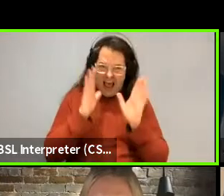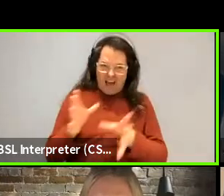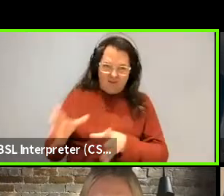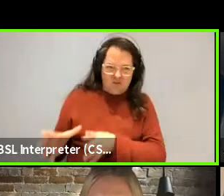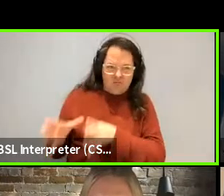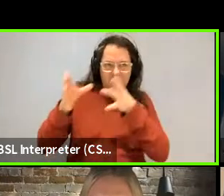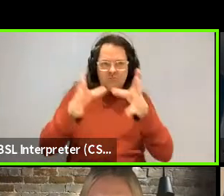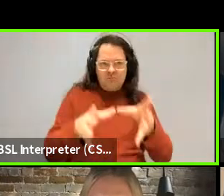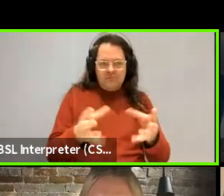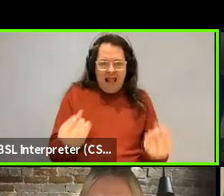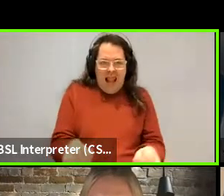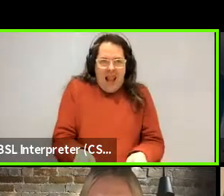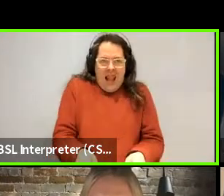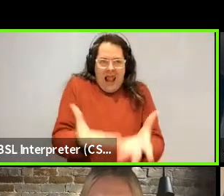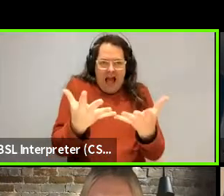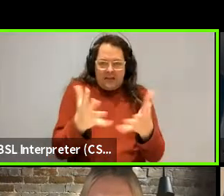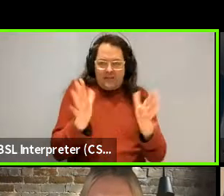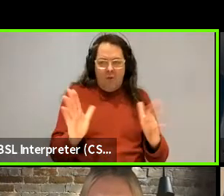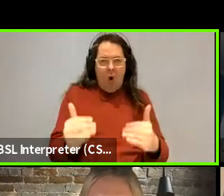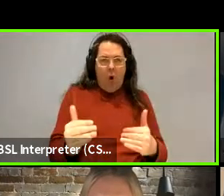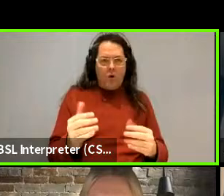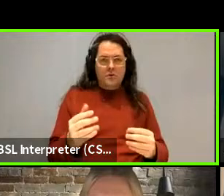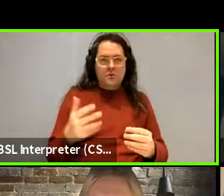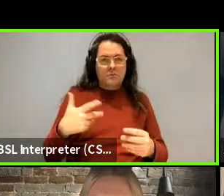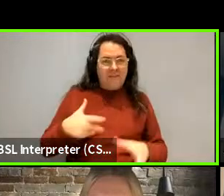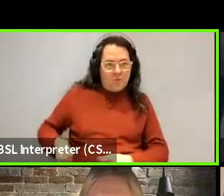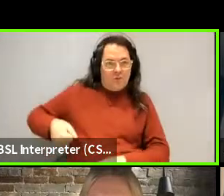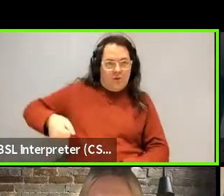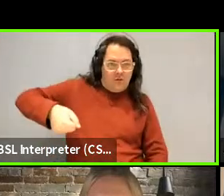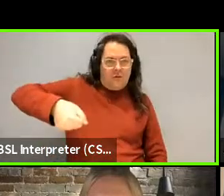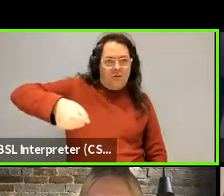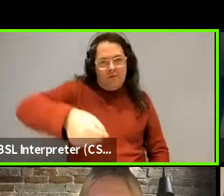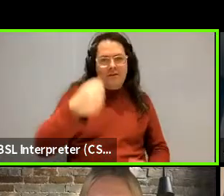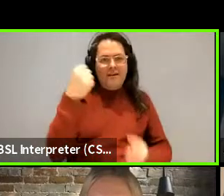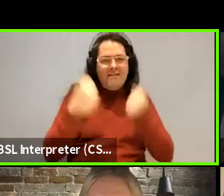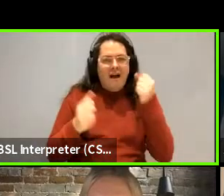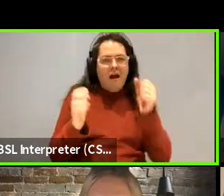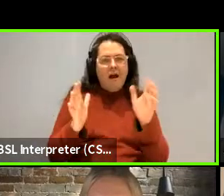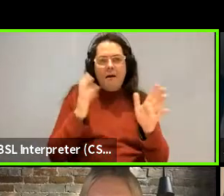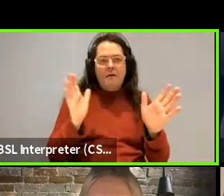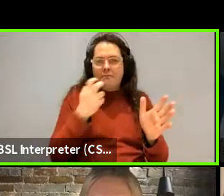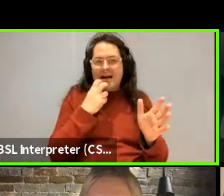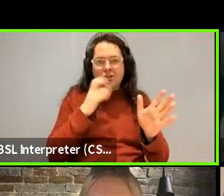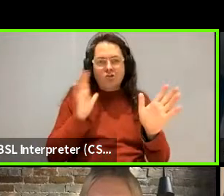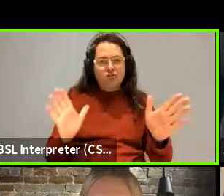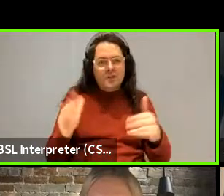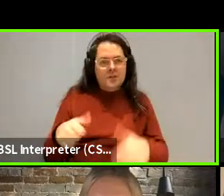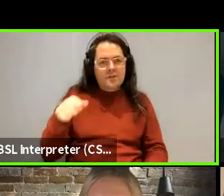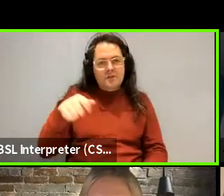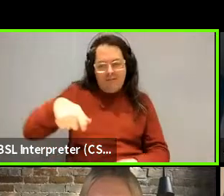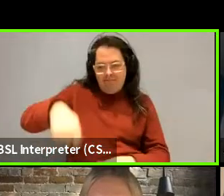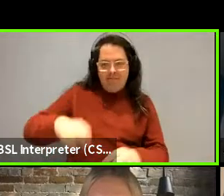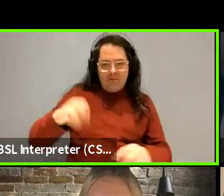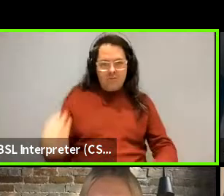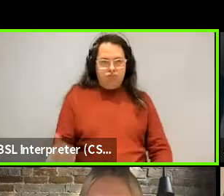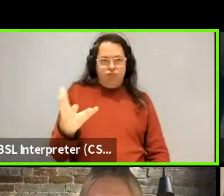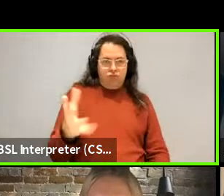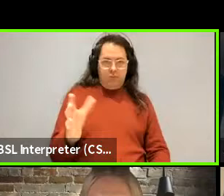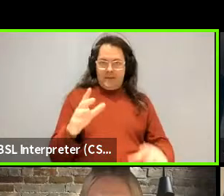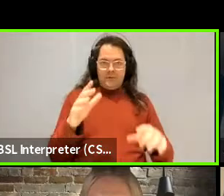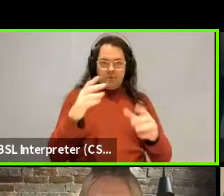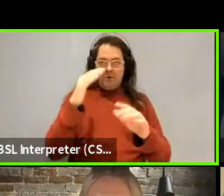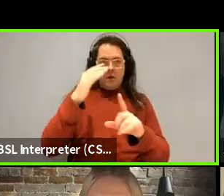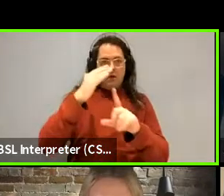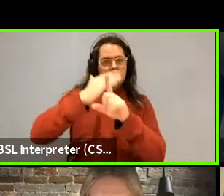jungle too, in which I'd prior, I had to carry on a car battery all the time to power that thing. And so, um, and so then we get, because I, you know, if